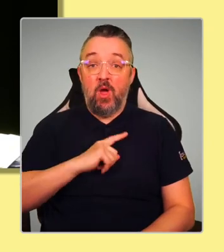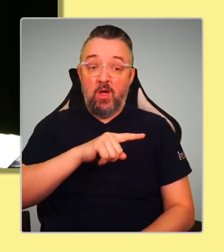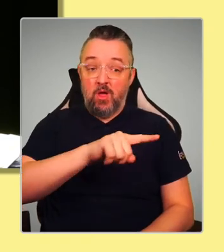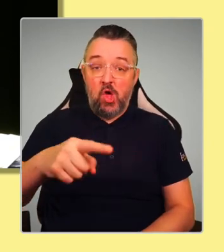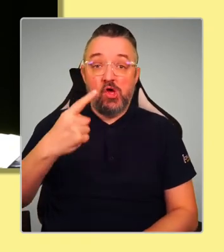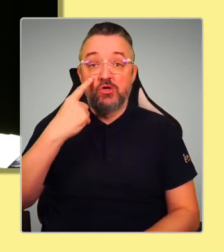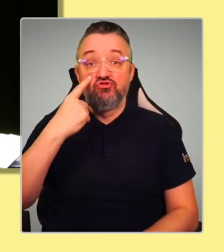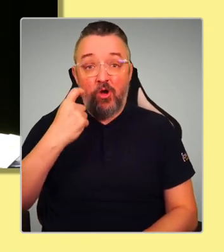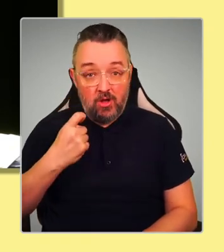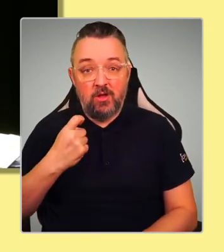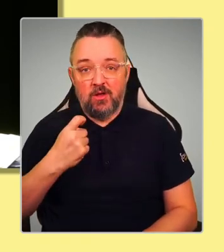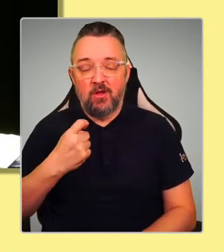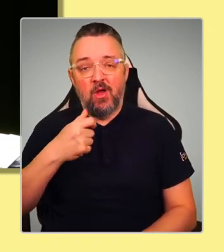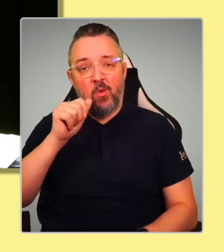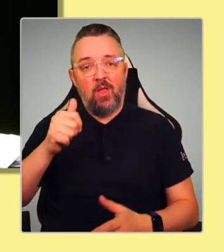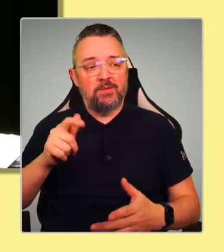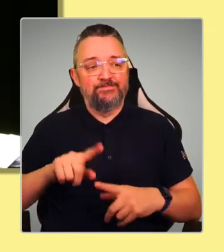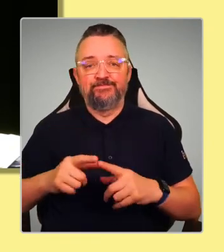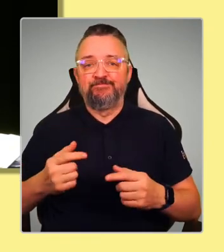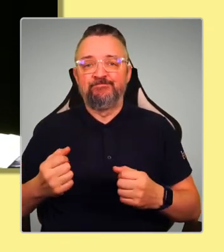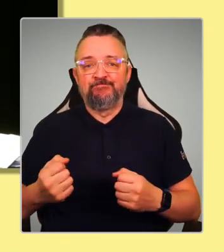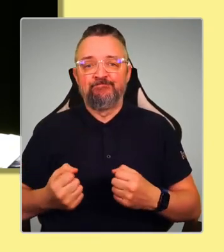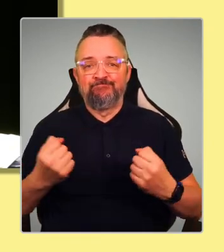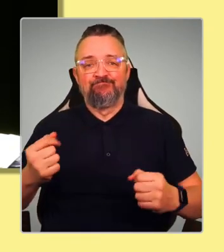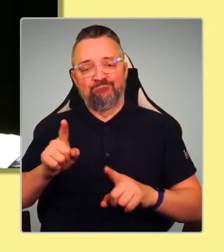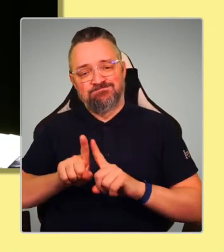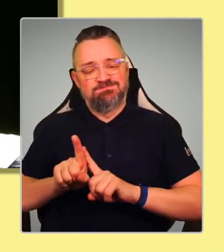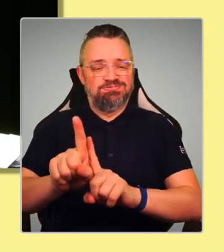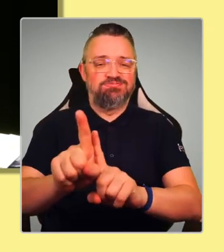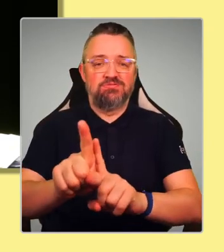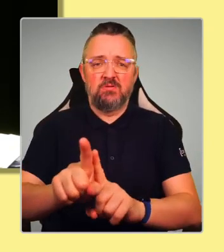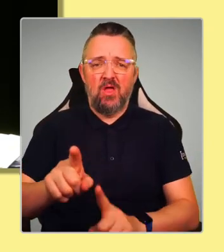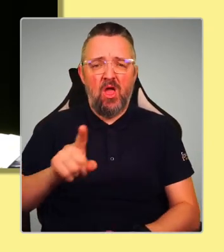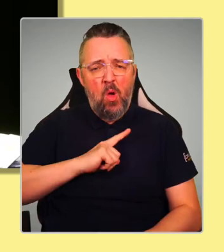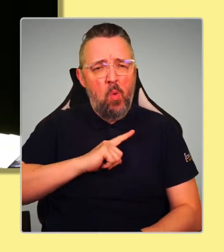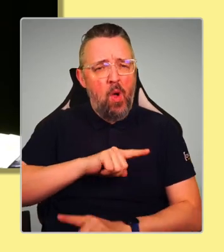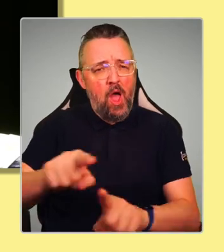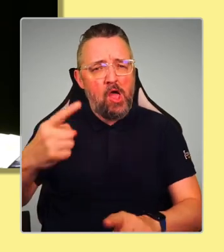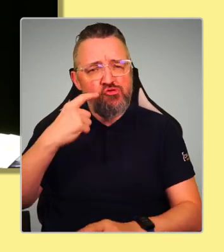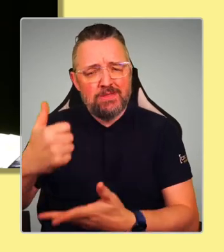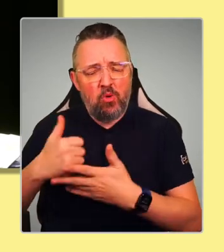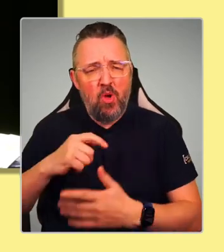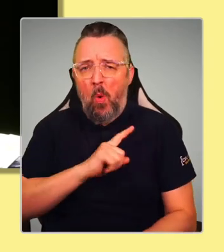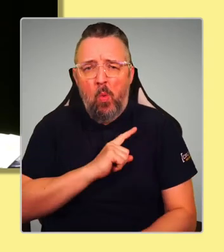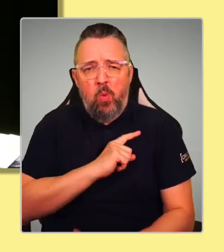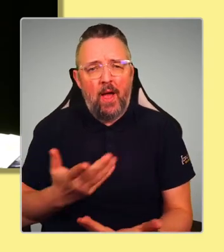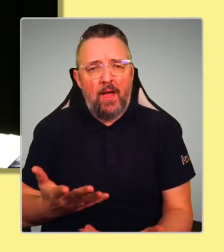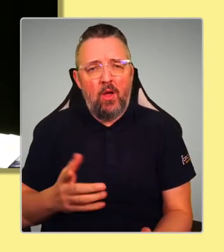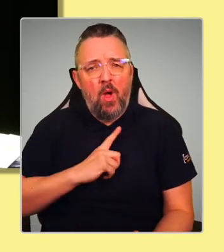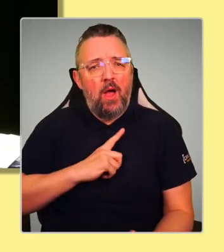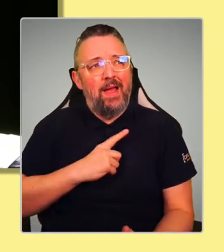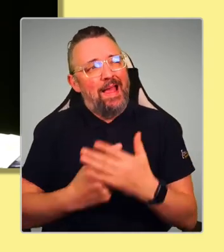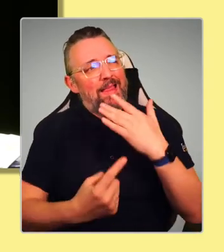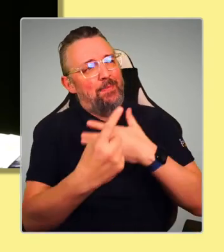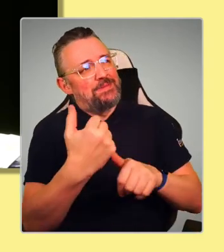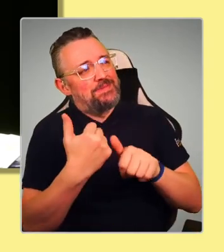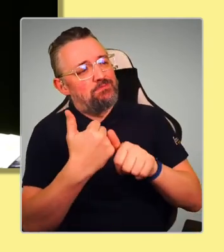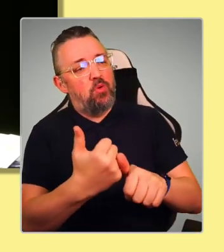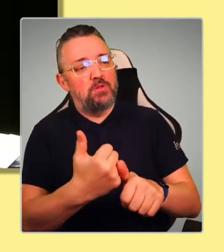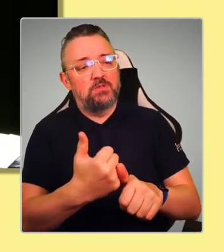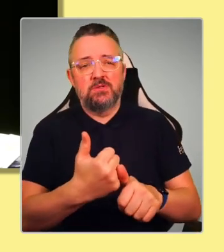And why? Why do they support us in their droves? Why do they support independence way higher than any demographic?